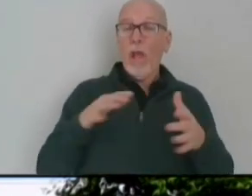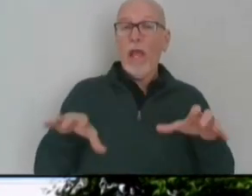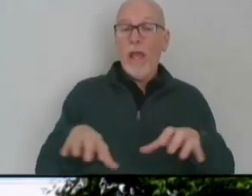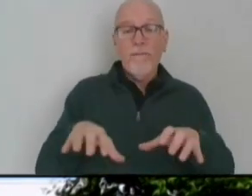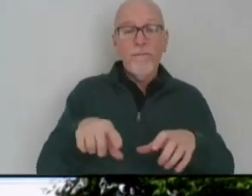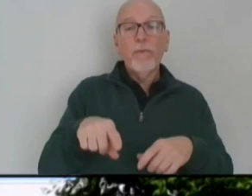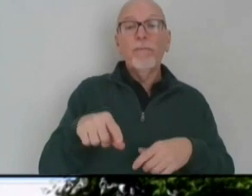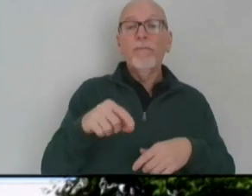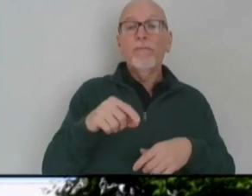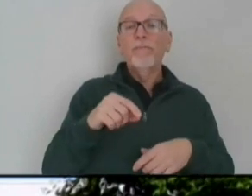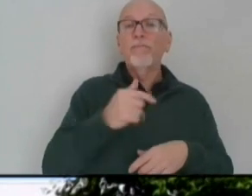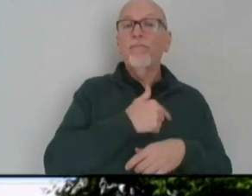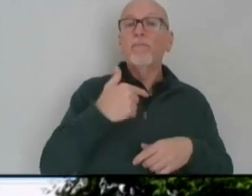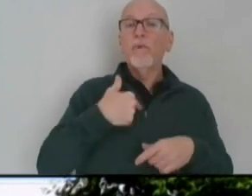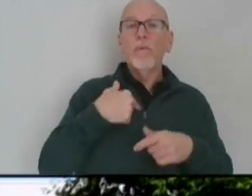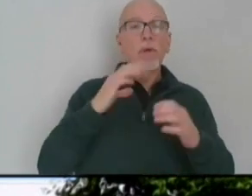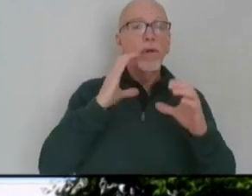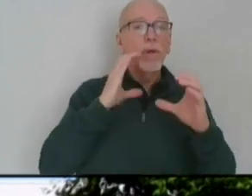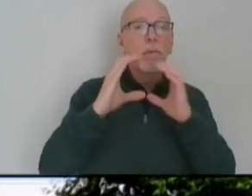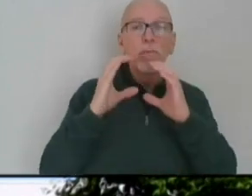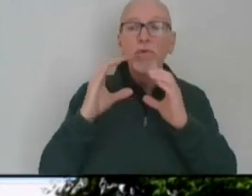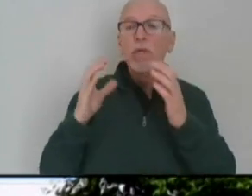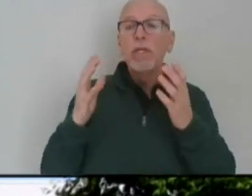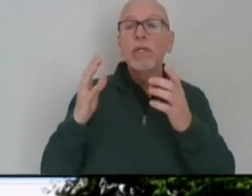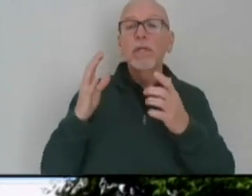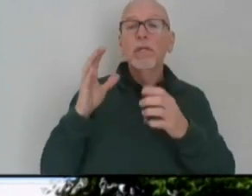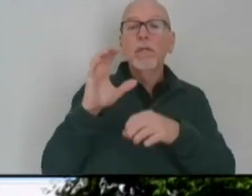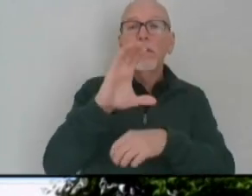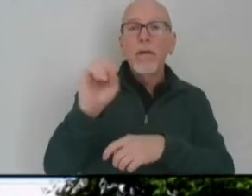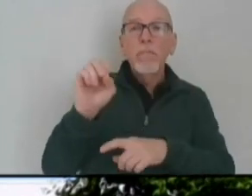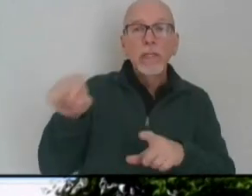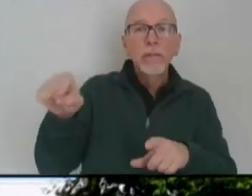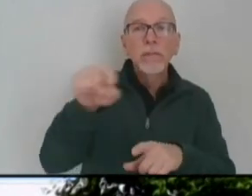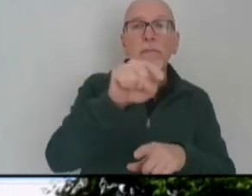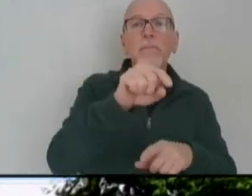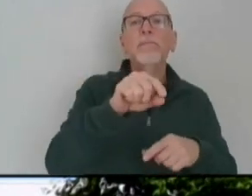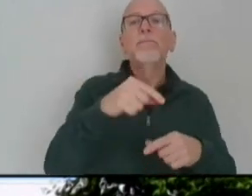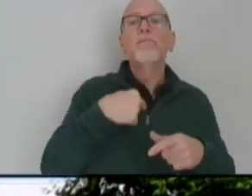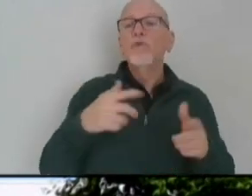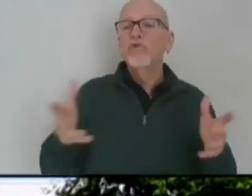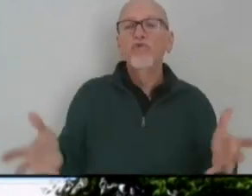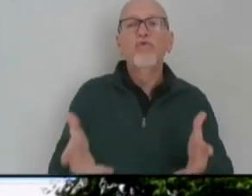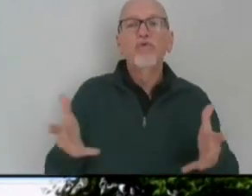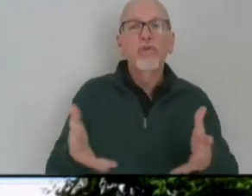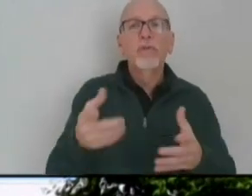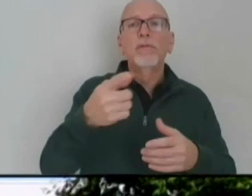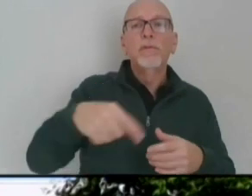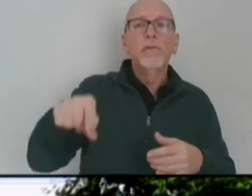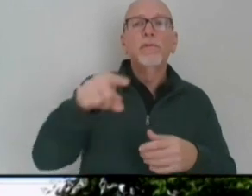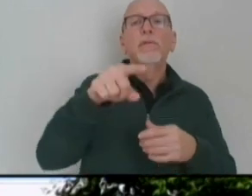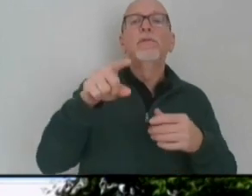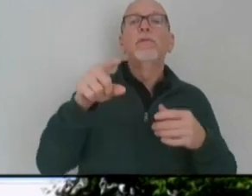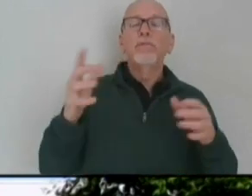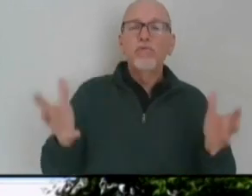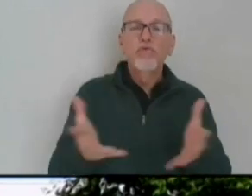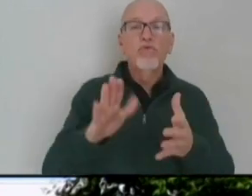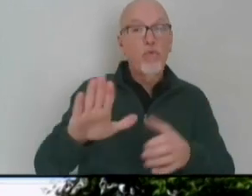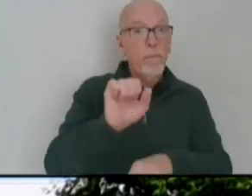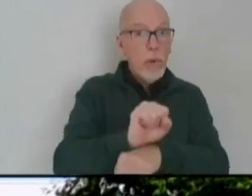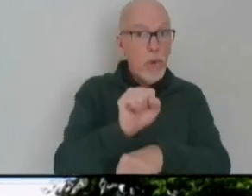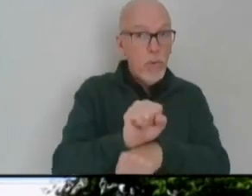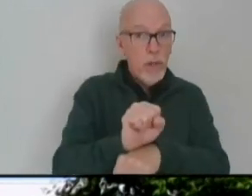are communicating to employers to strongly encourage them to urge their employees